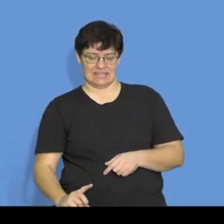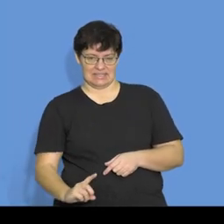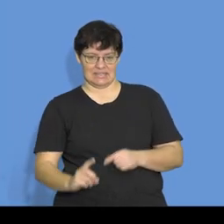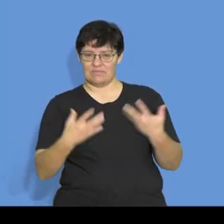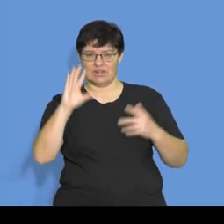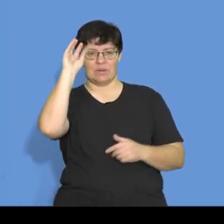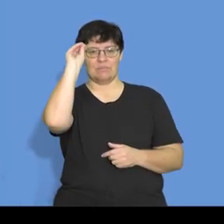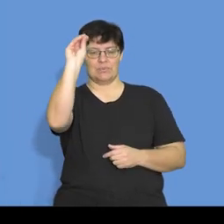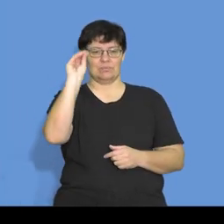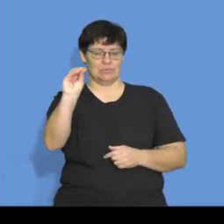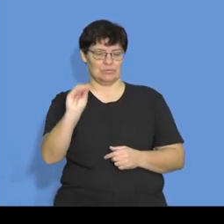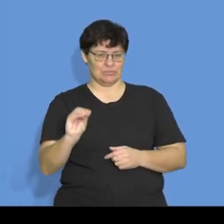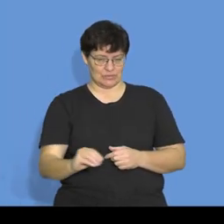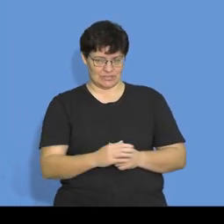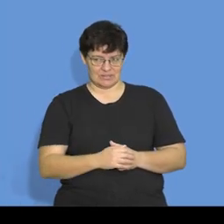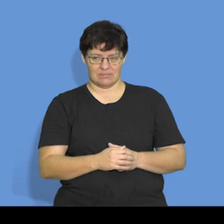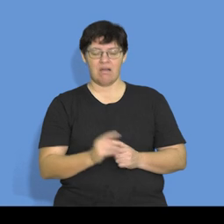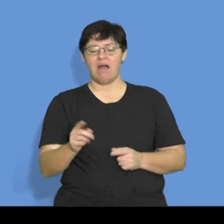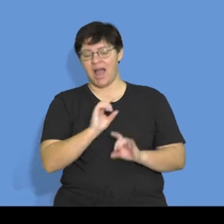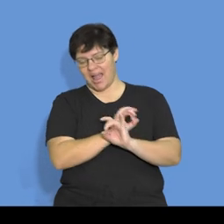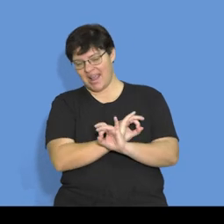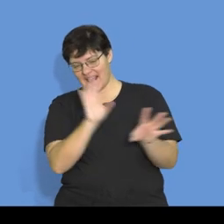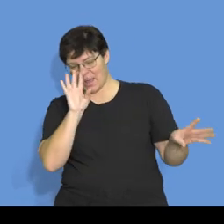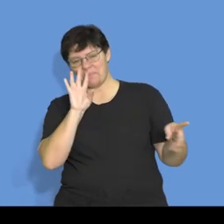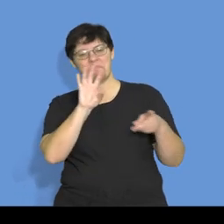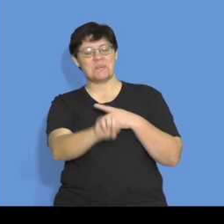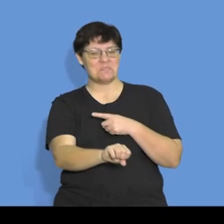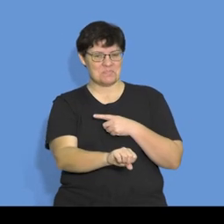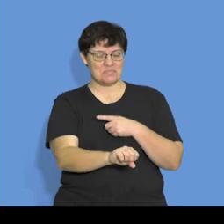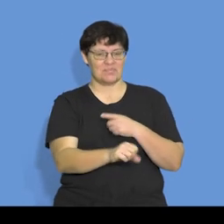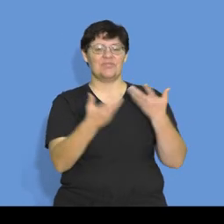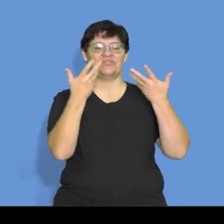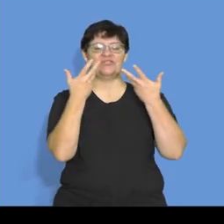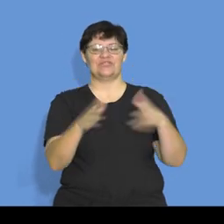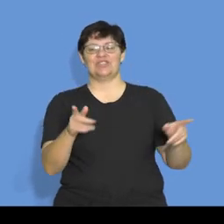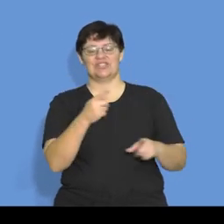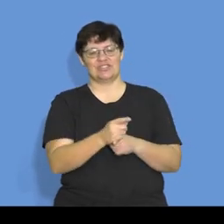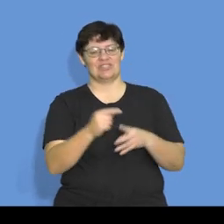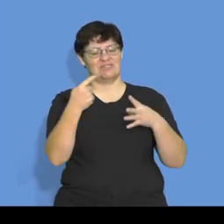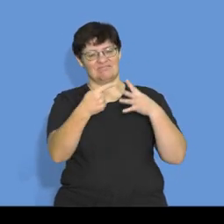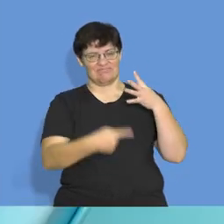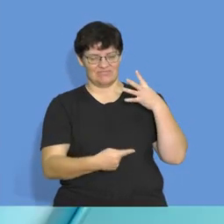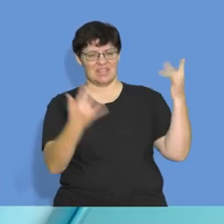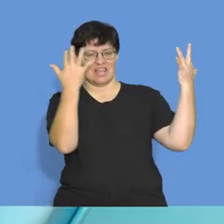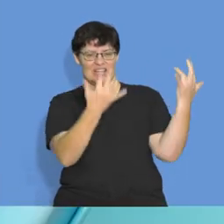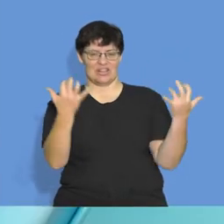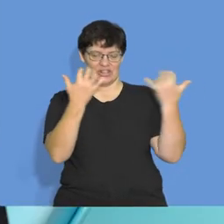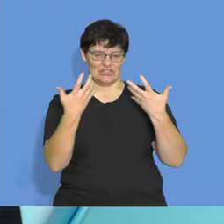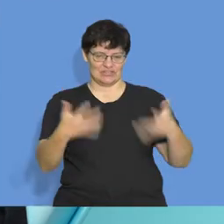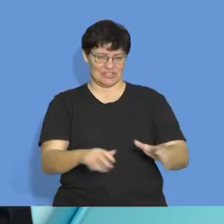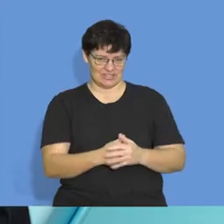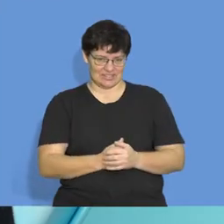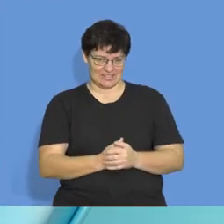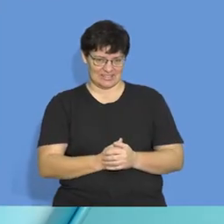And in this way, you can clearly see we have now completed all our calculations. All right.